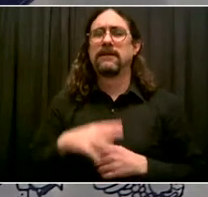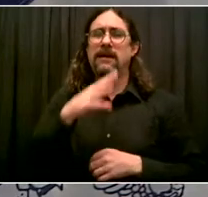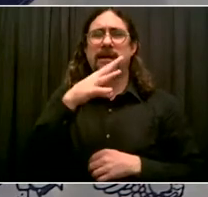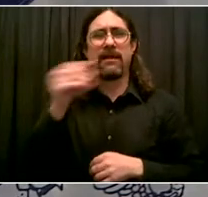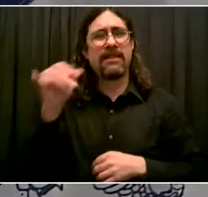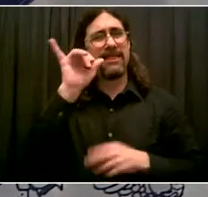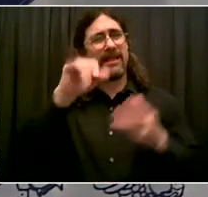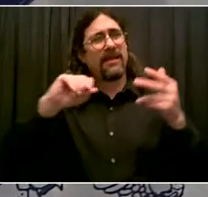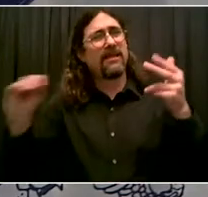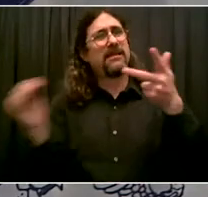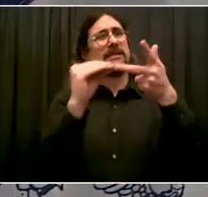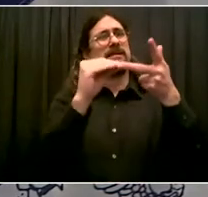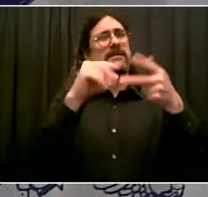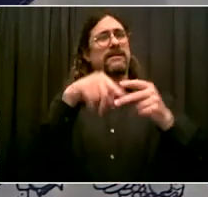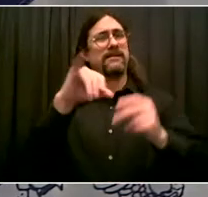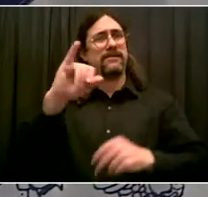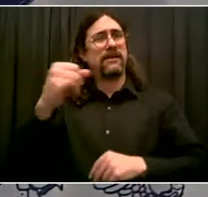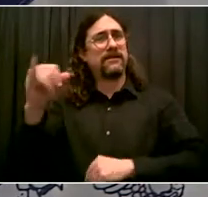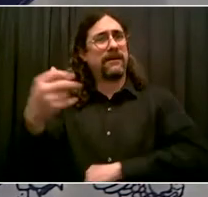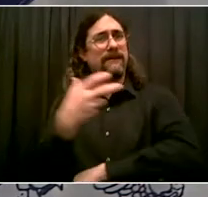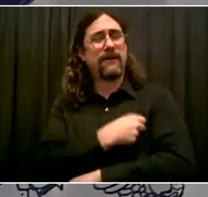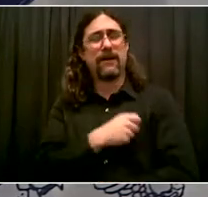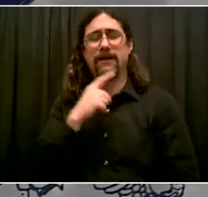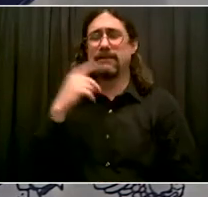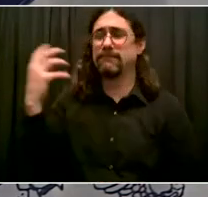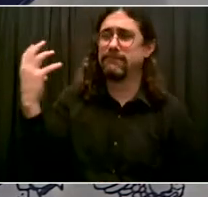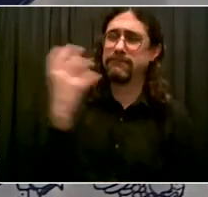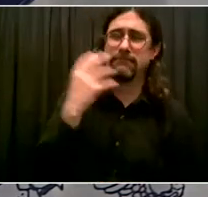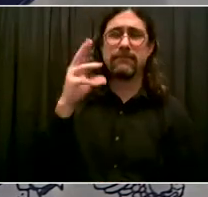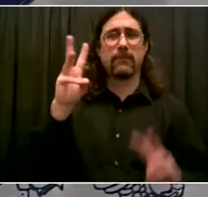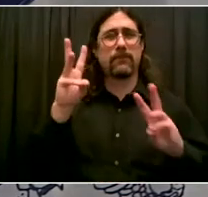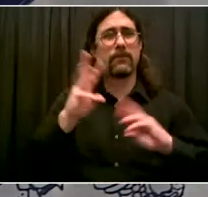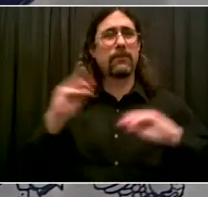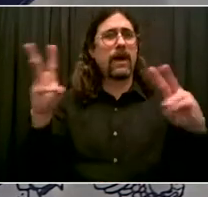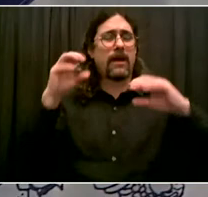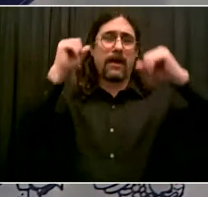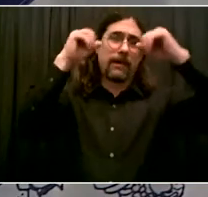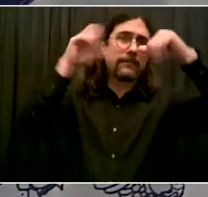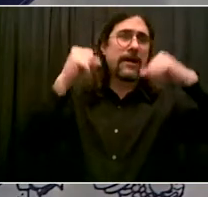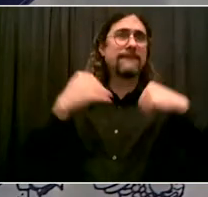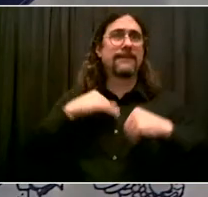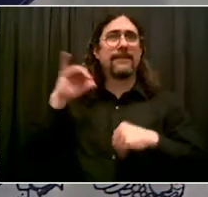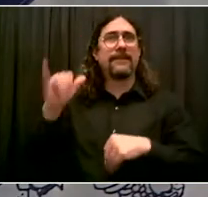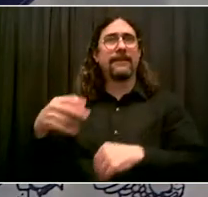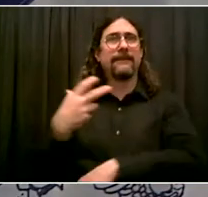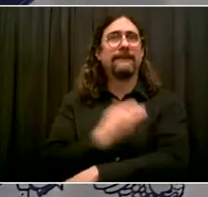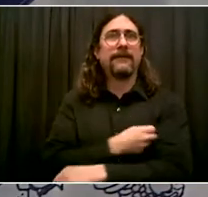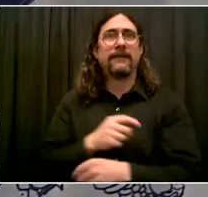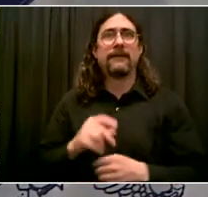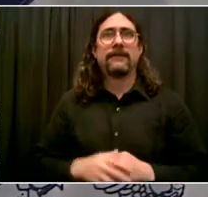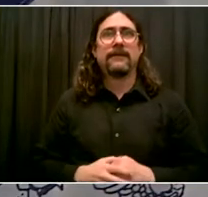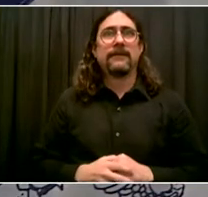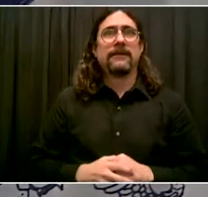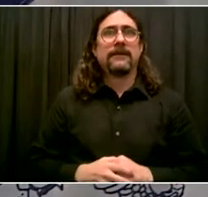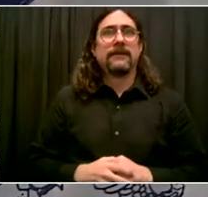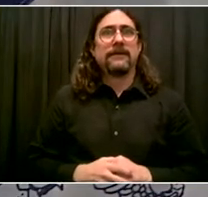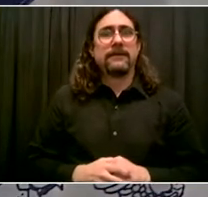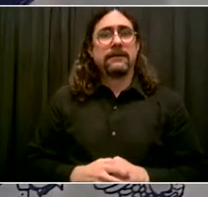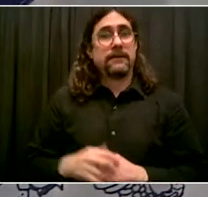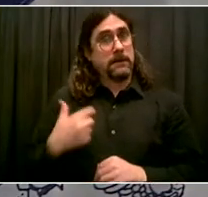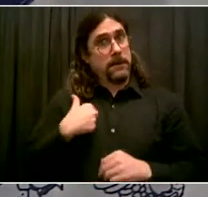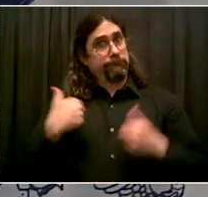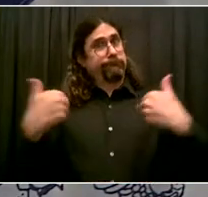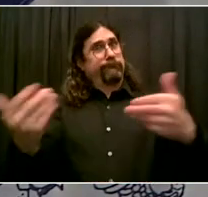I can tell you, I took this shot because I had total confidence in it. And I believe that if people get all the facts,